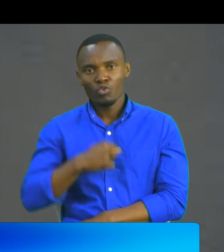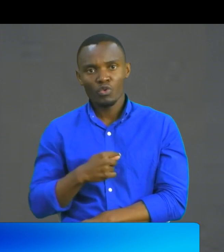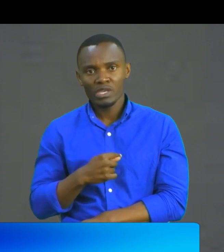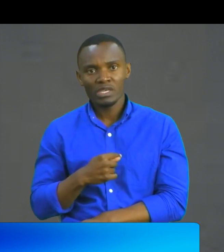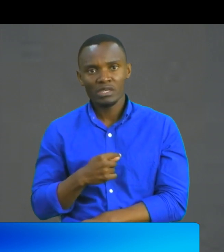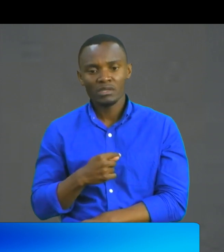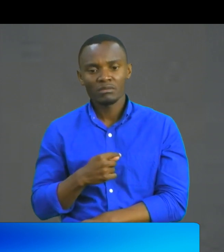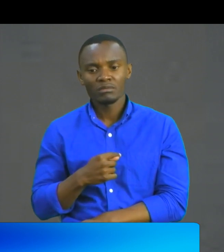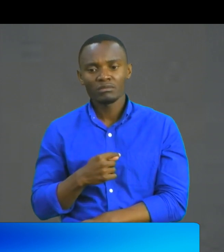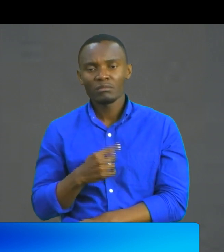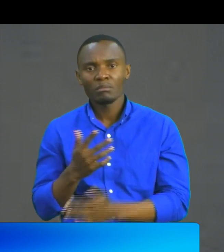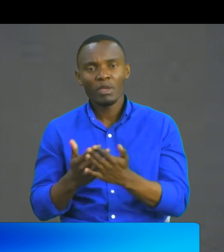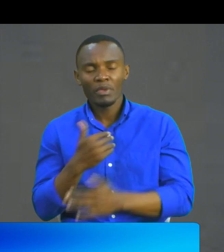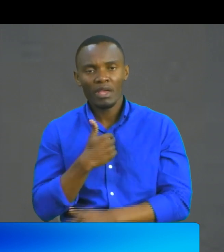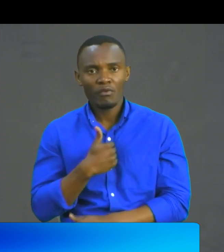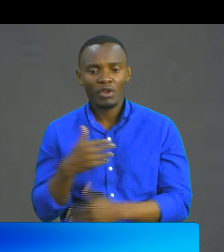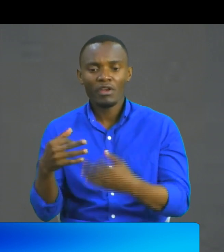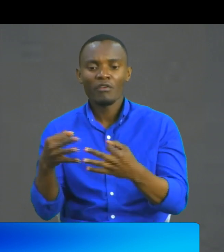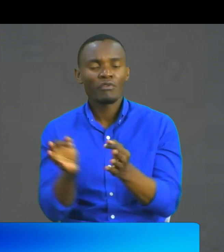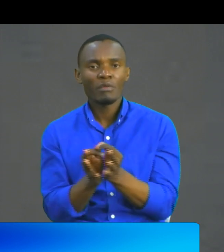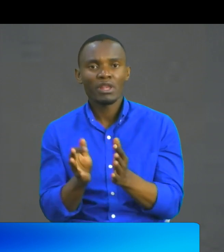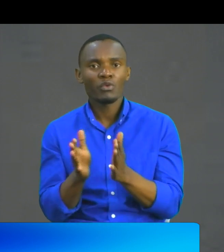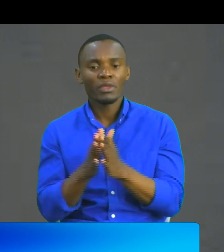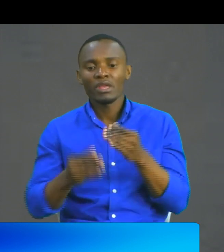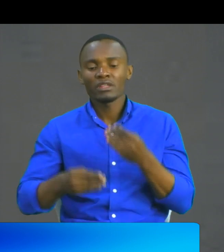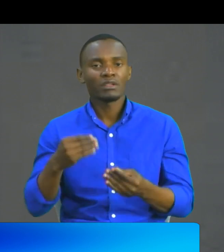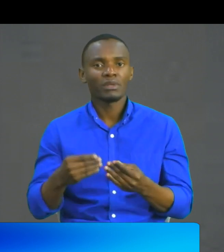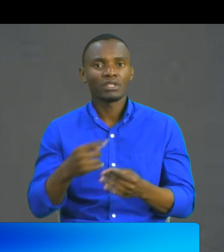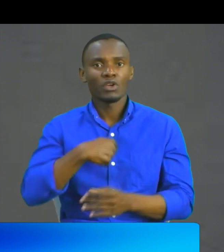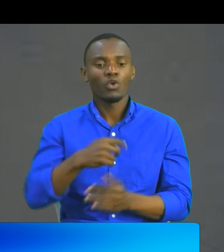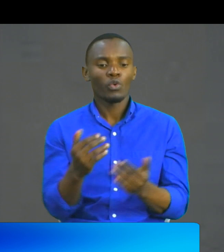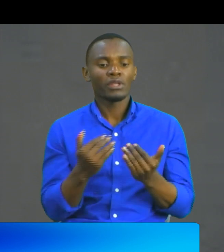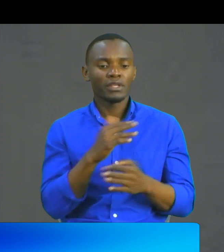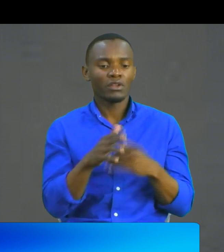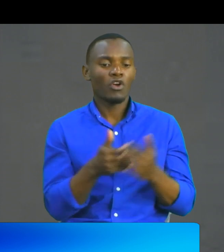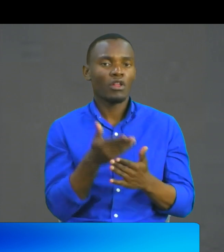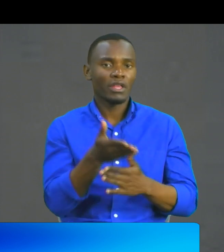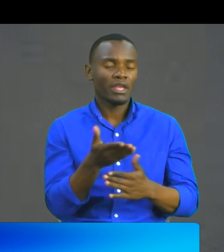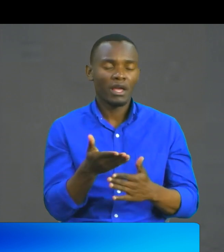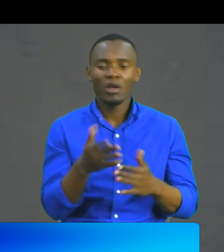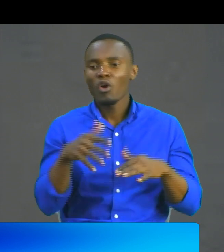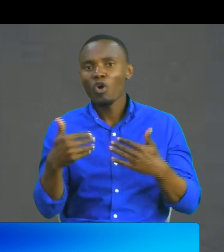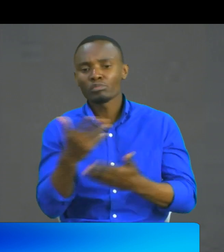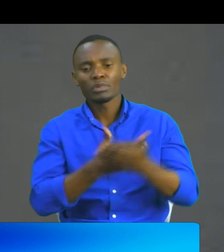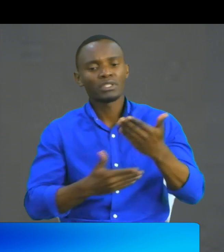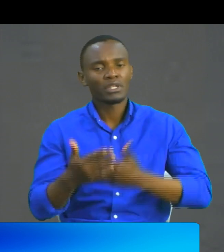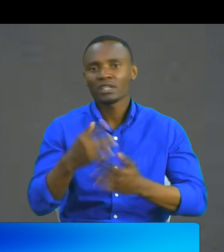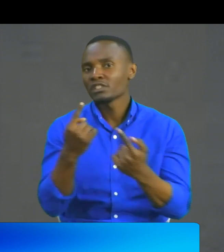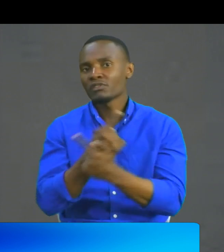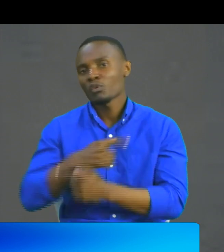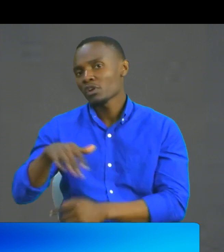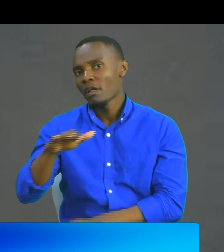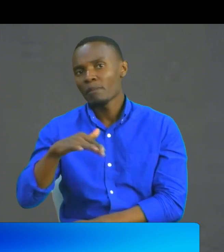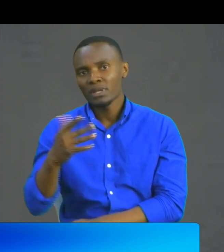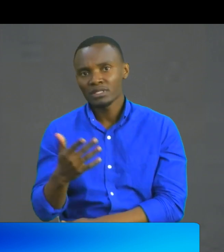have a family member who has challenged or not, we meet them in the streets, we meet them in our homes, we meet them in our parties